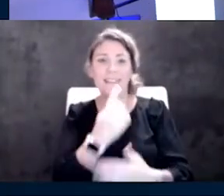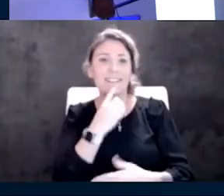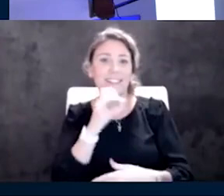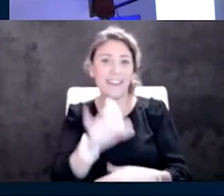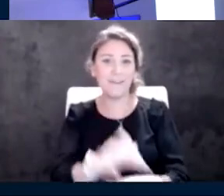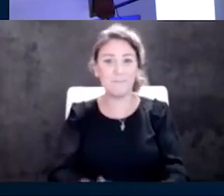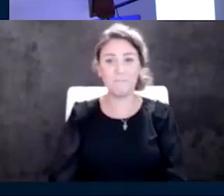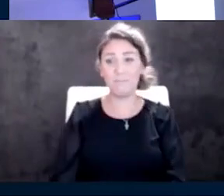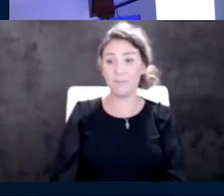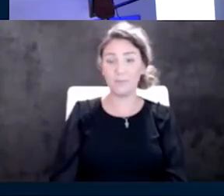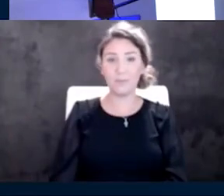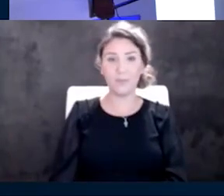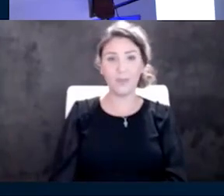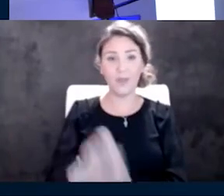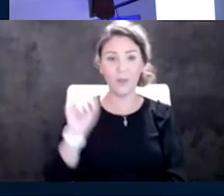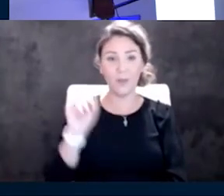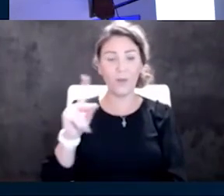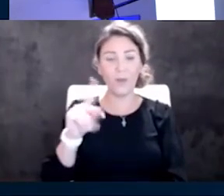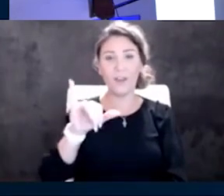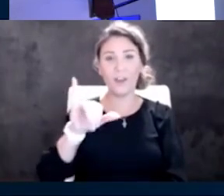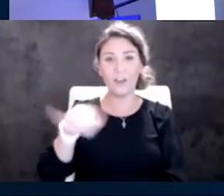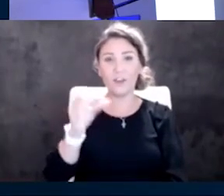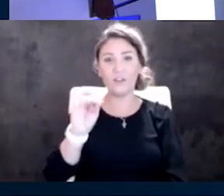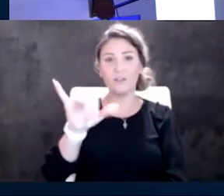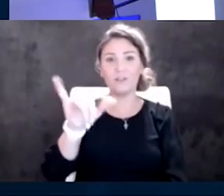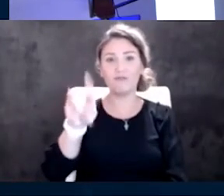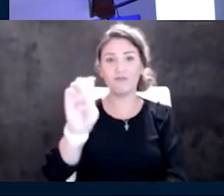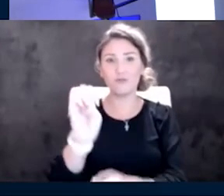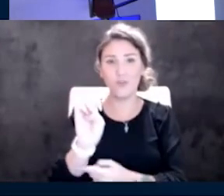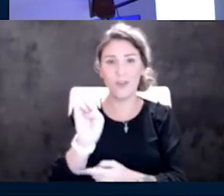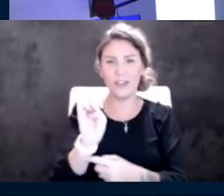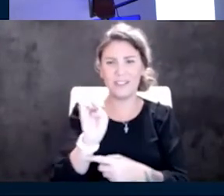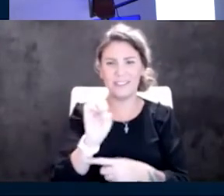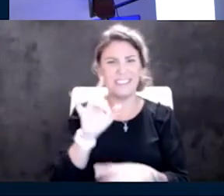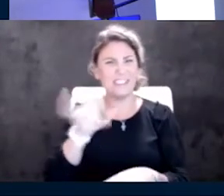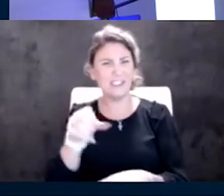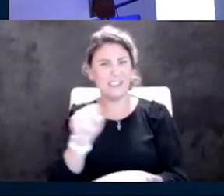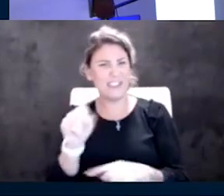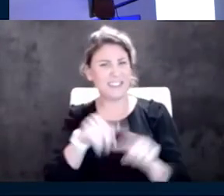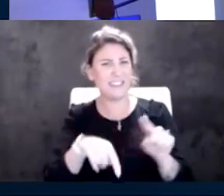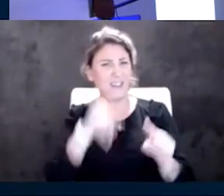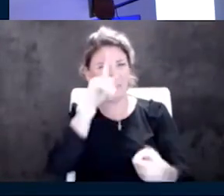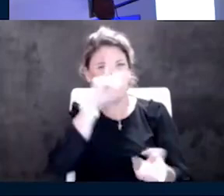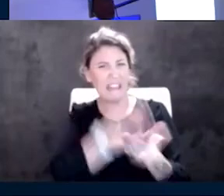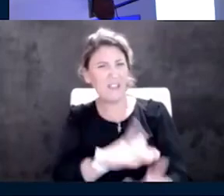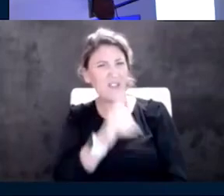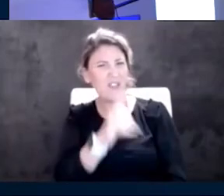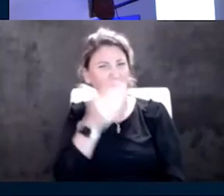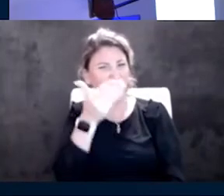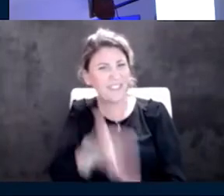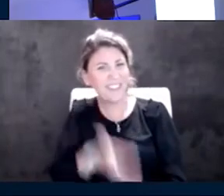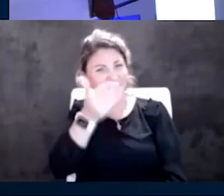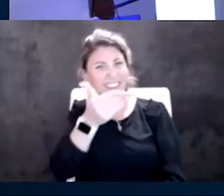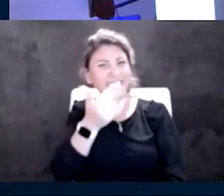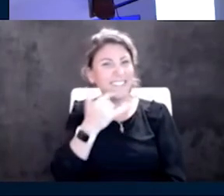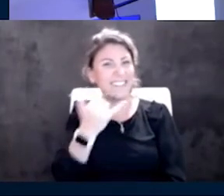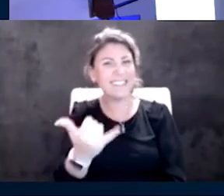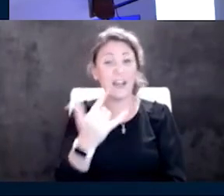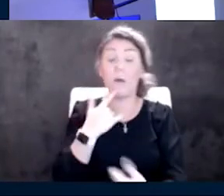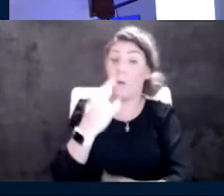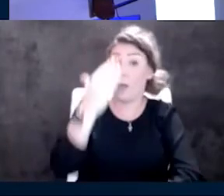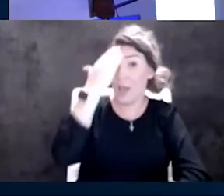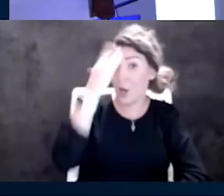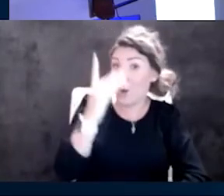Okay. Joyce has a question. Jess can't believe it really. She's like, who is that goof? Oh, I know who he is.